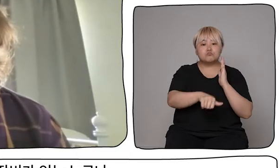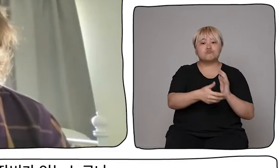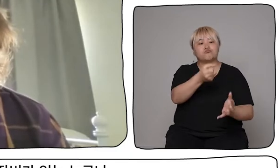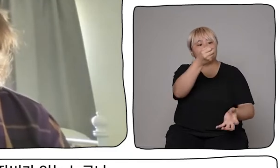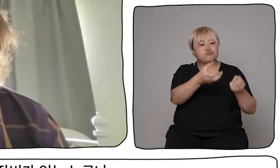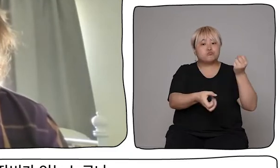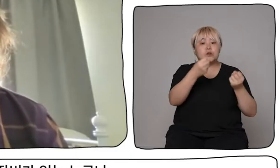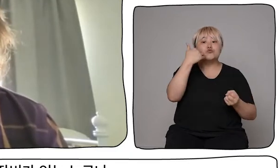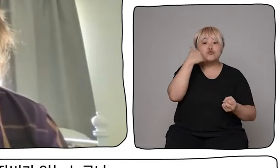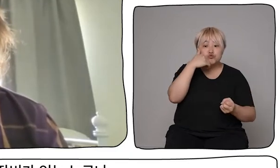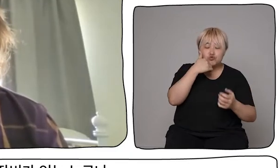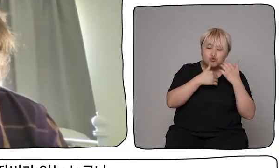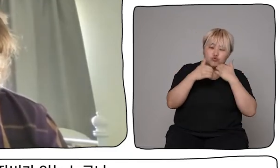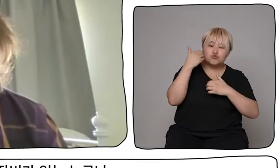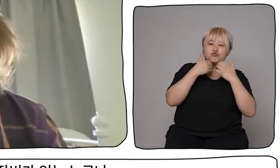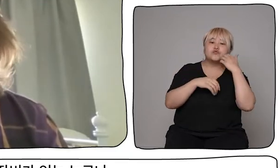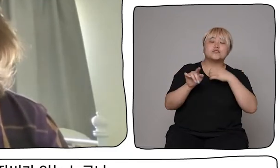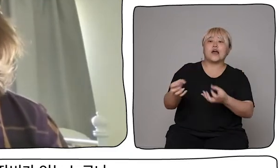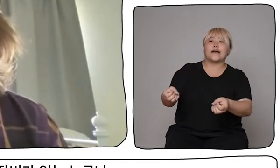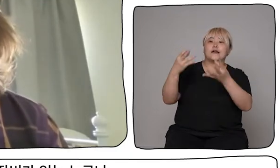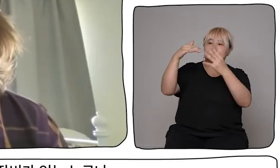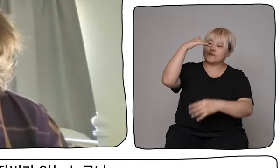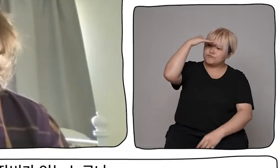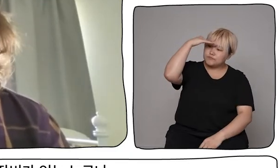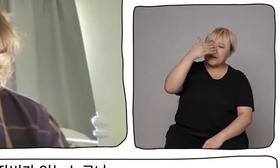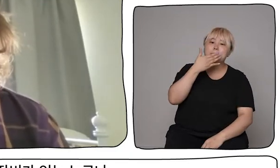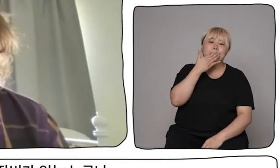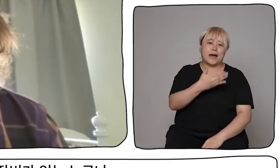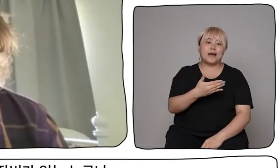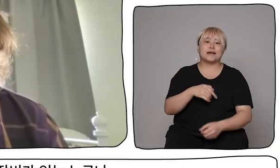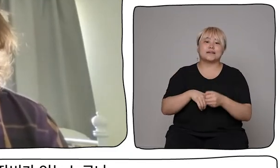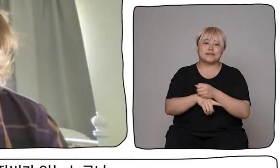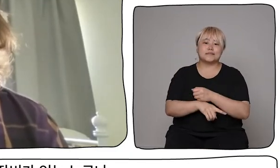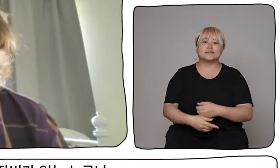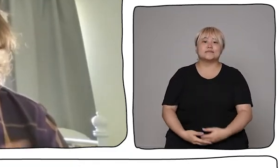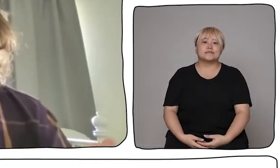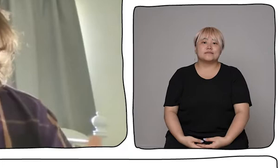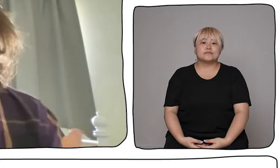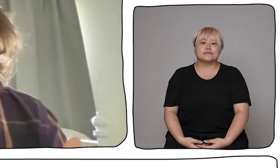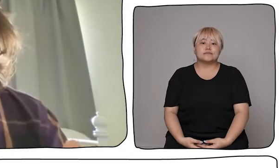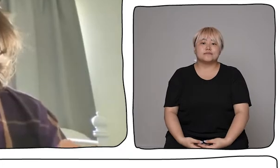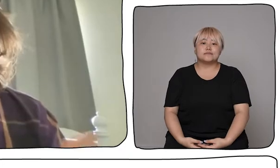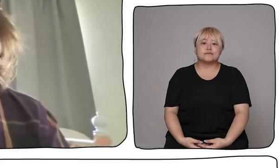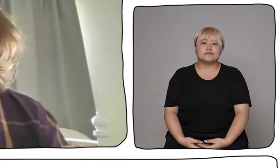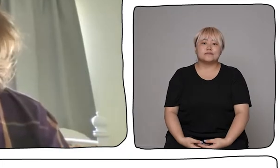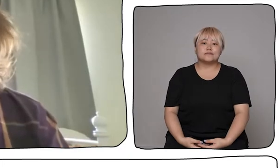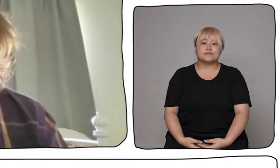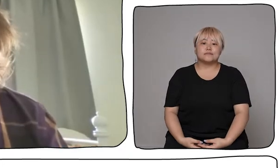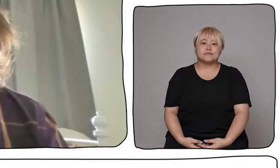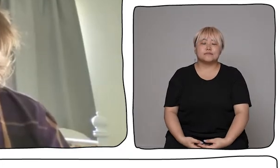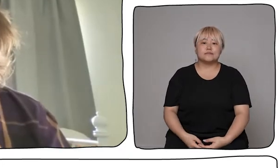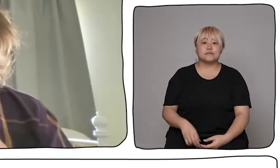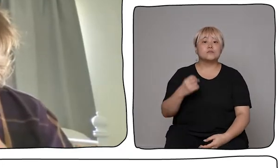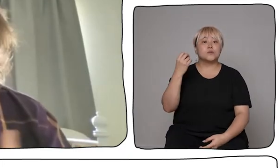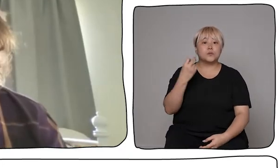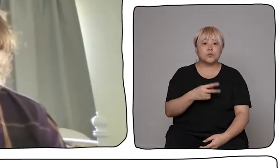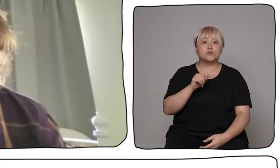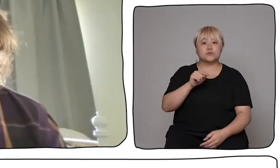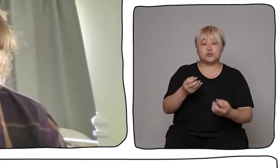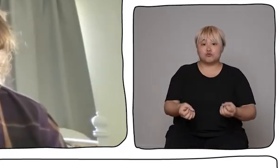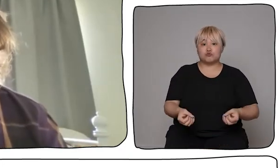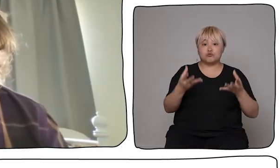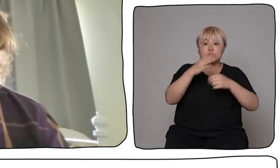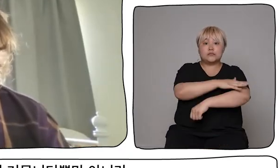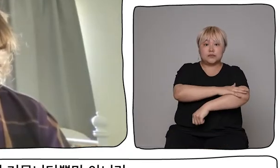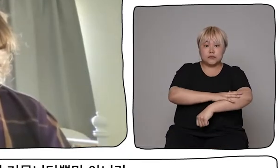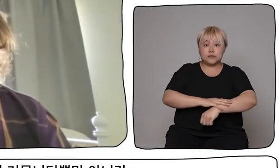a device on which to watch or interact with it. And then after that festival, we enjoyed it